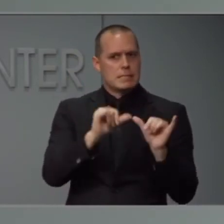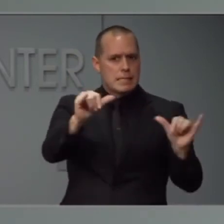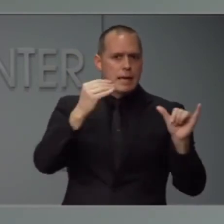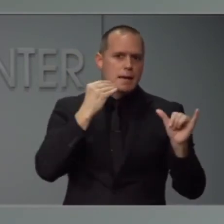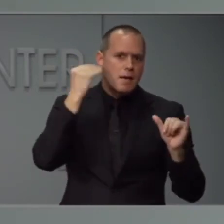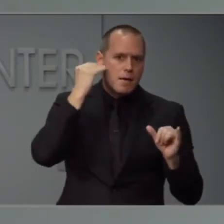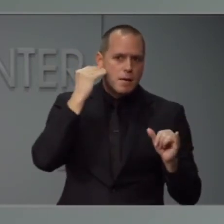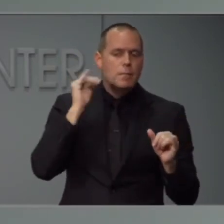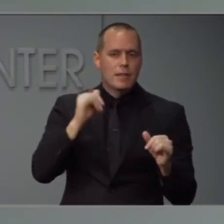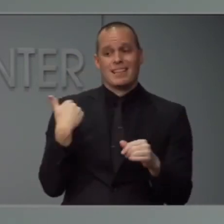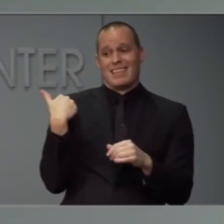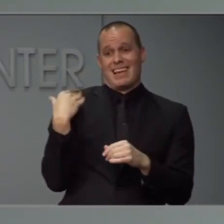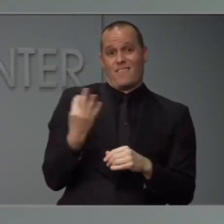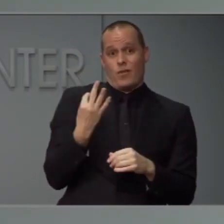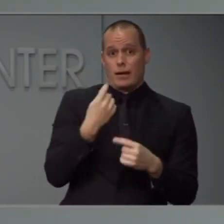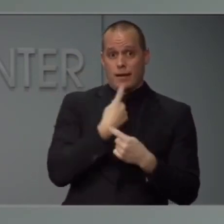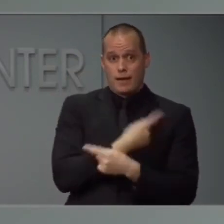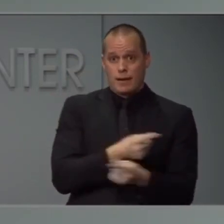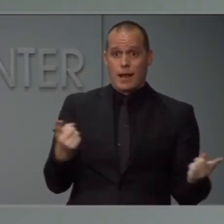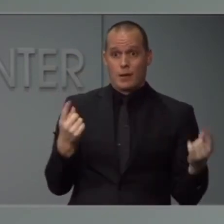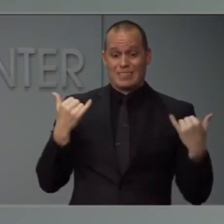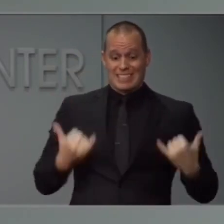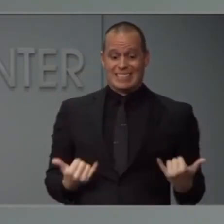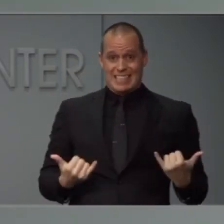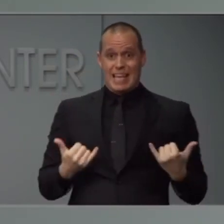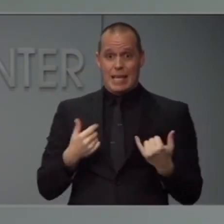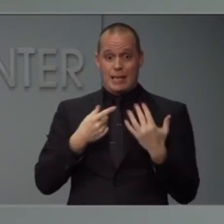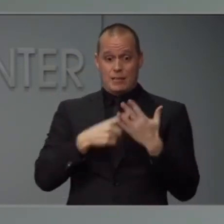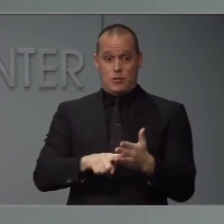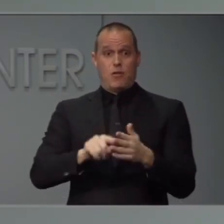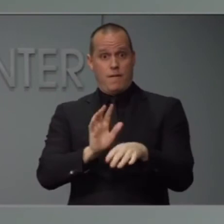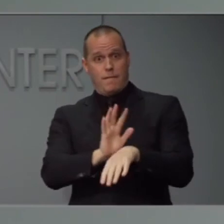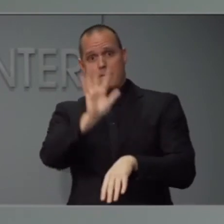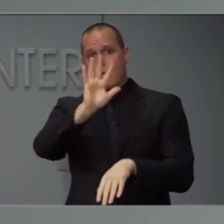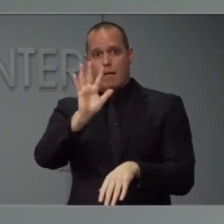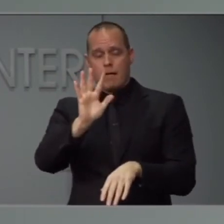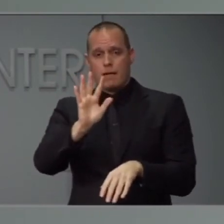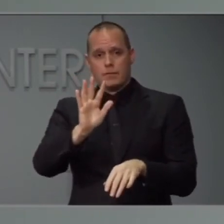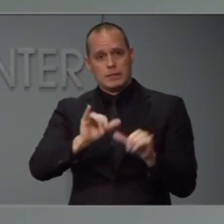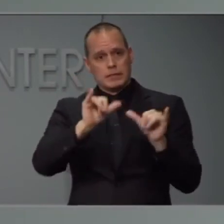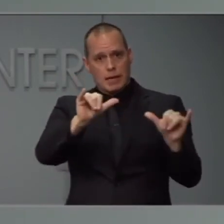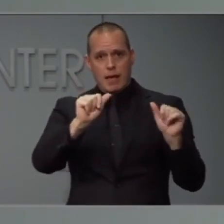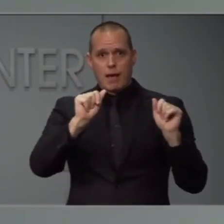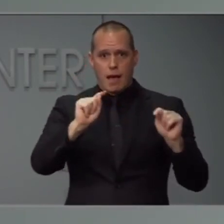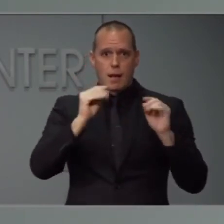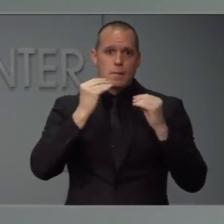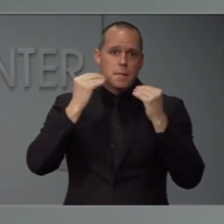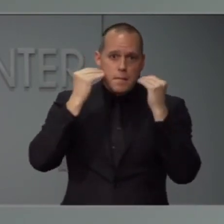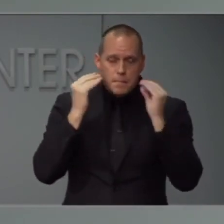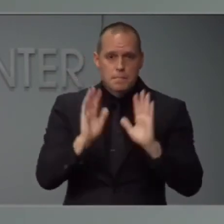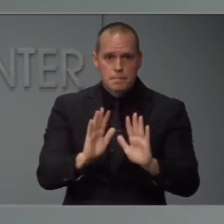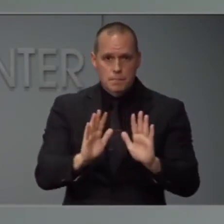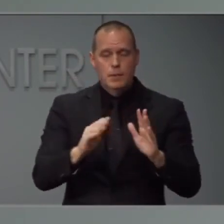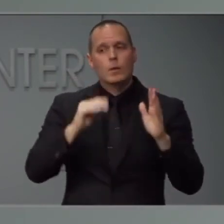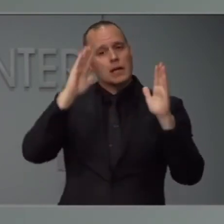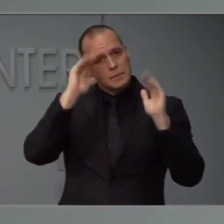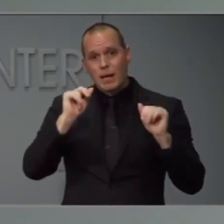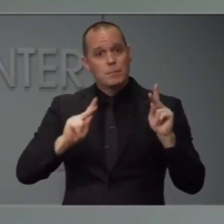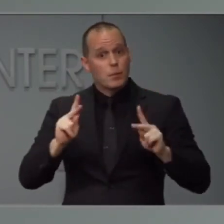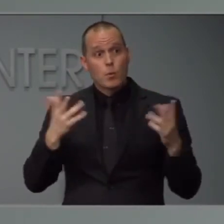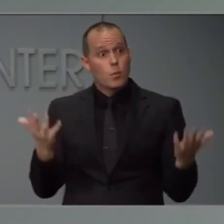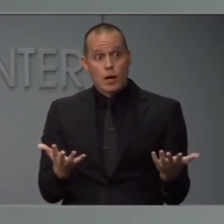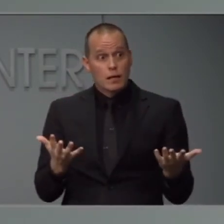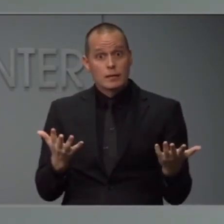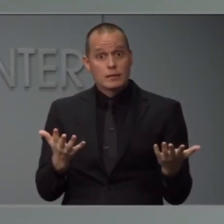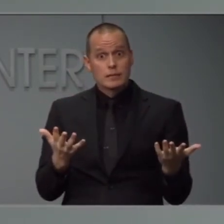Friday. It goes into effect Monday, today at 5 p.m. Again, we are expecting folks to stay at home. That's what the